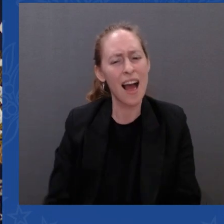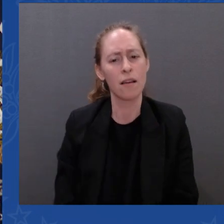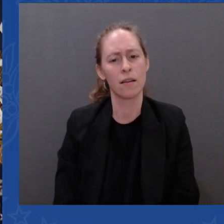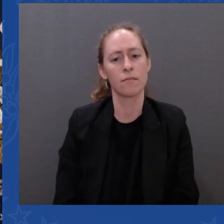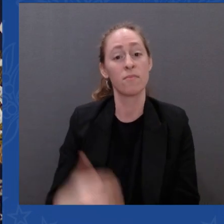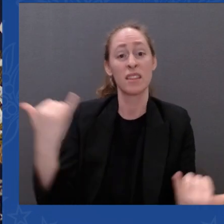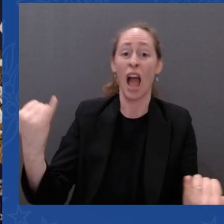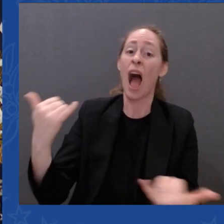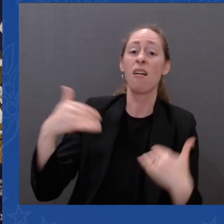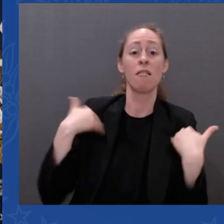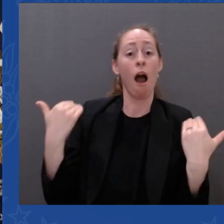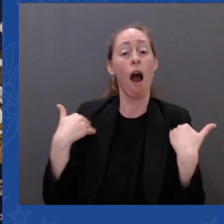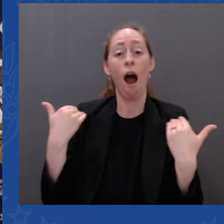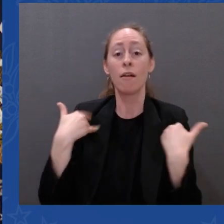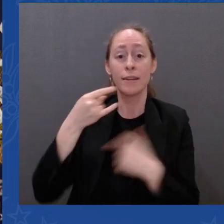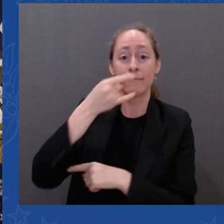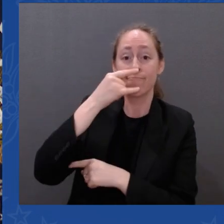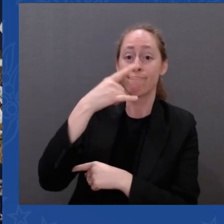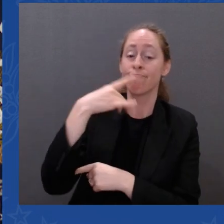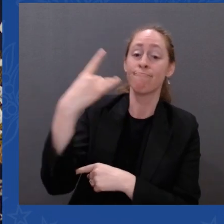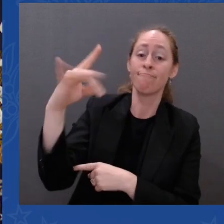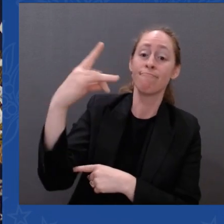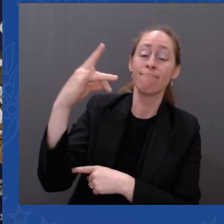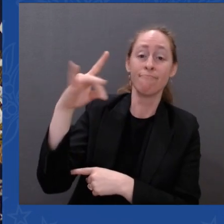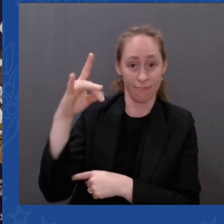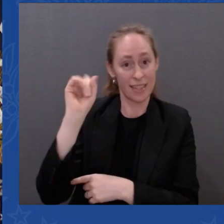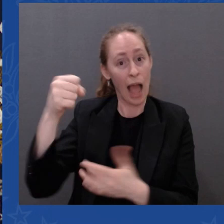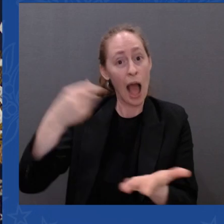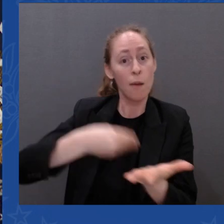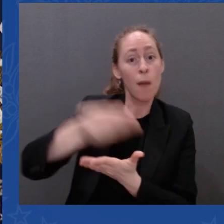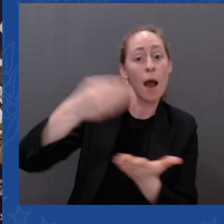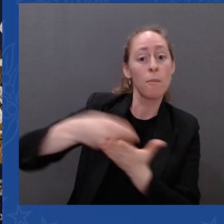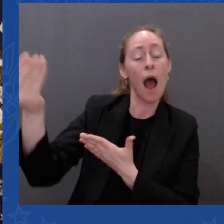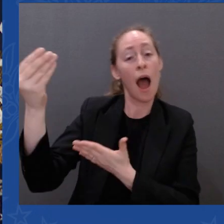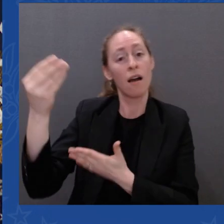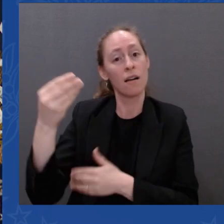What in God's name do you need an assault weapon for except to kill someone?